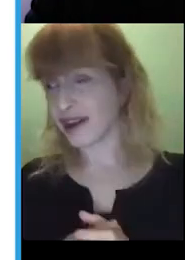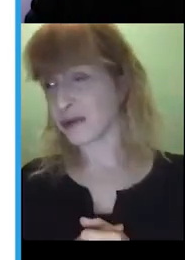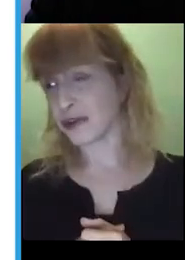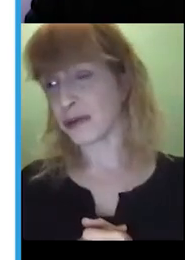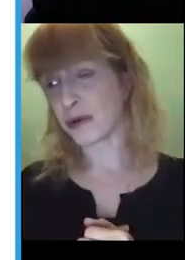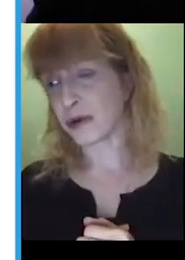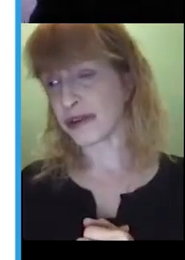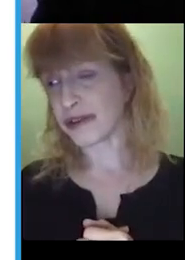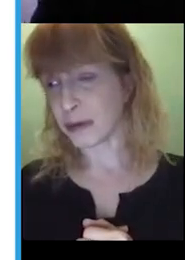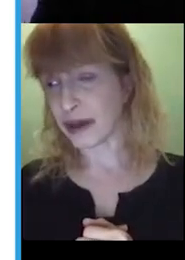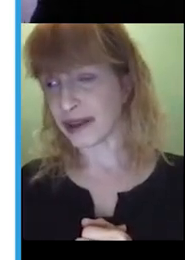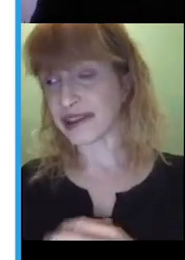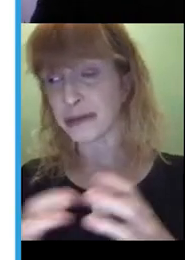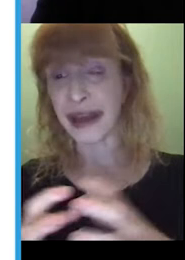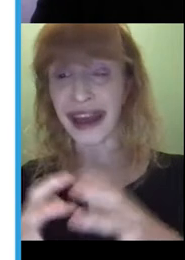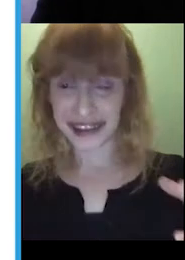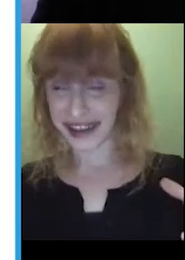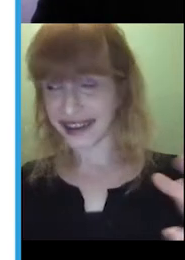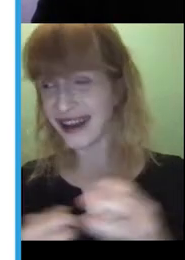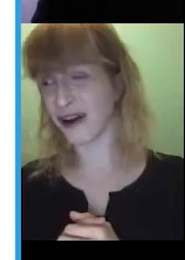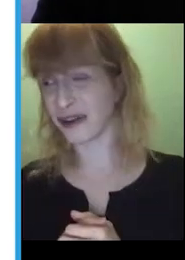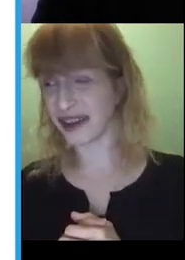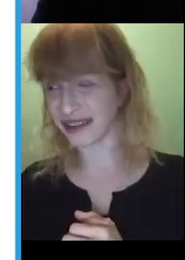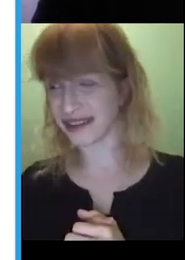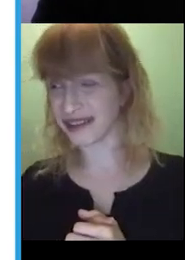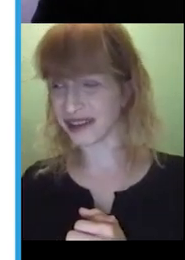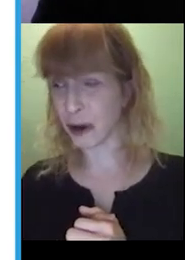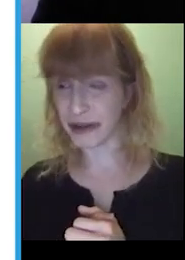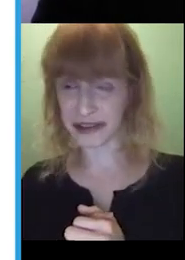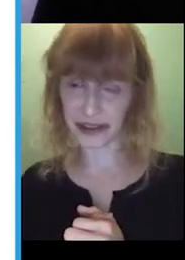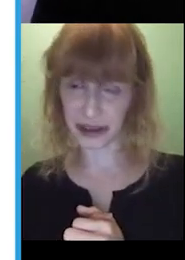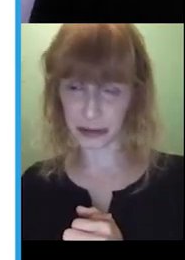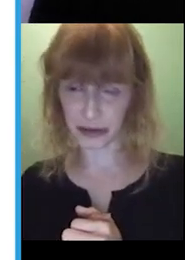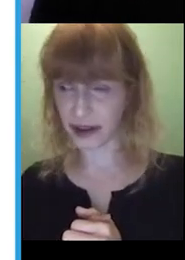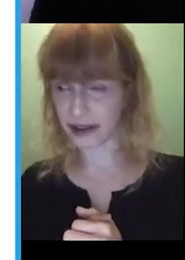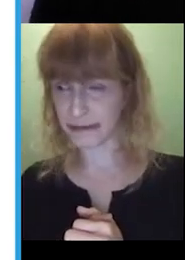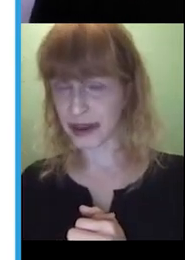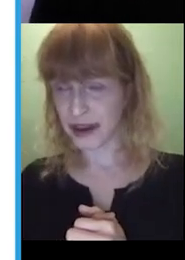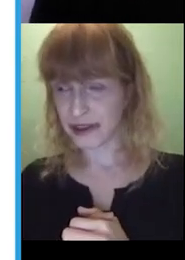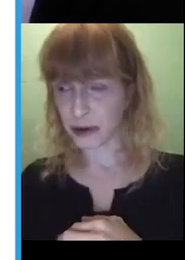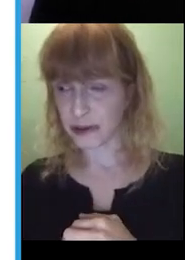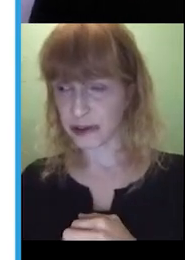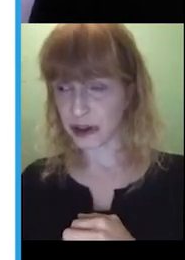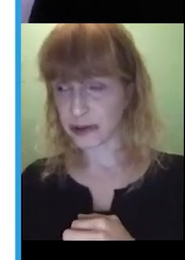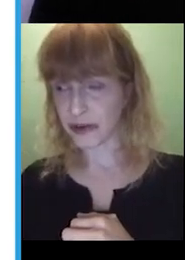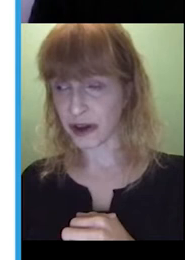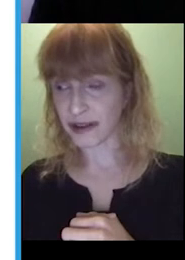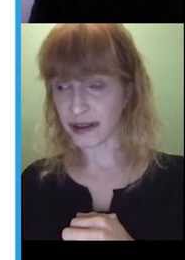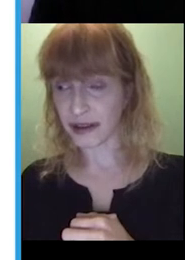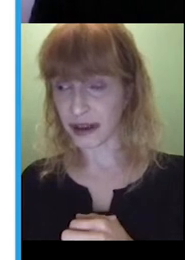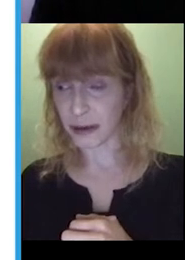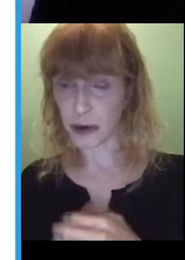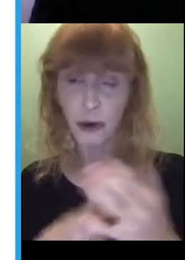when they are engaging with the book, we want to think about expanding on the answers and comments that they're providing. So, if a child's